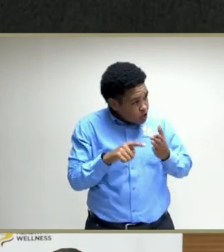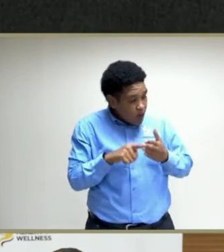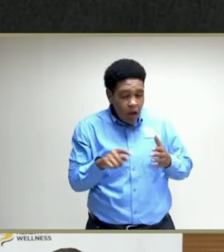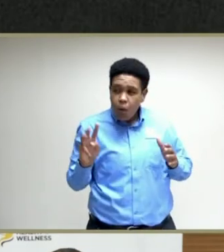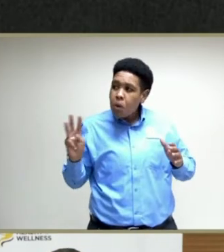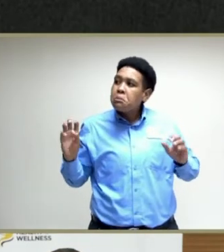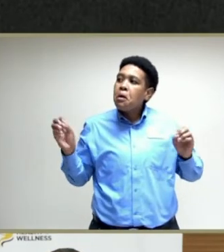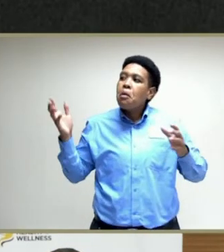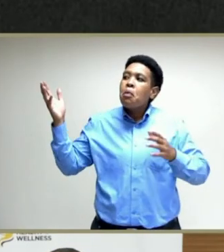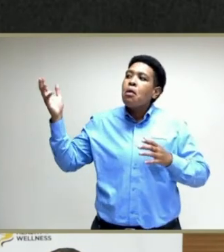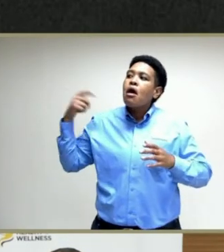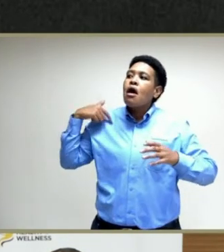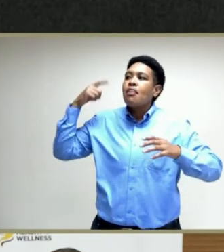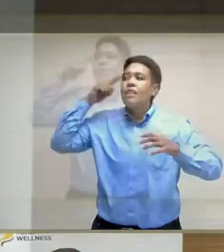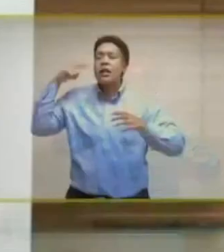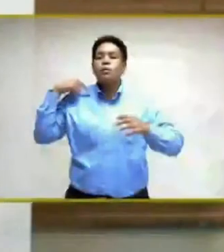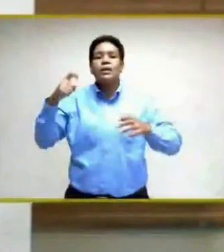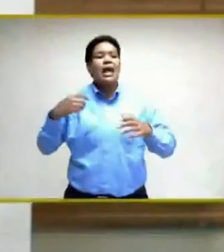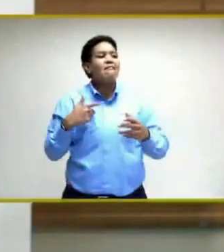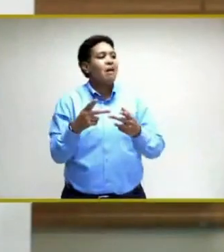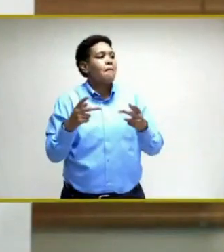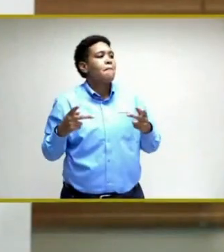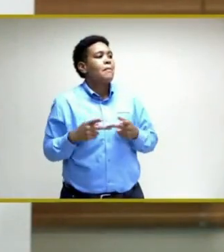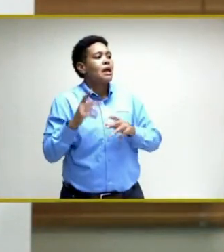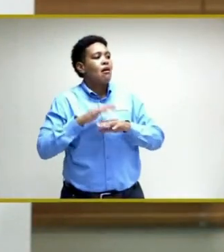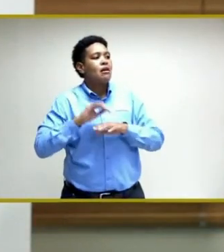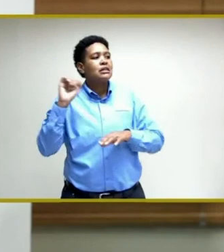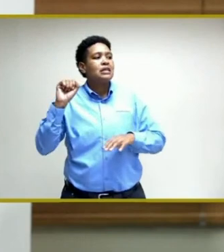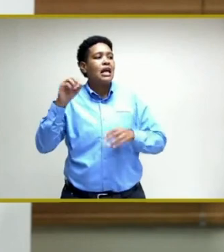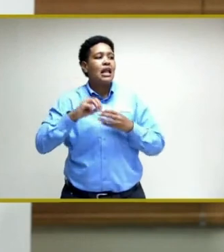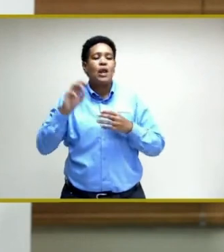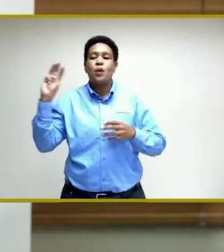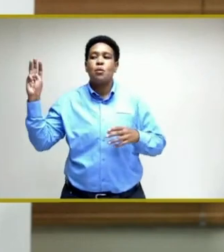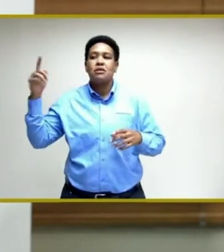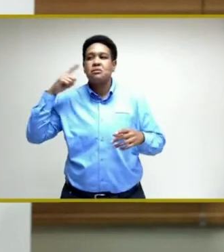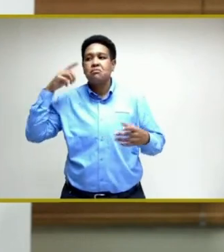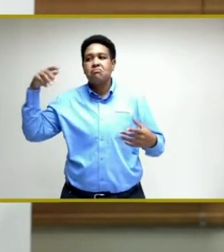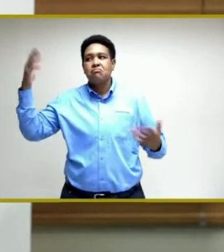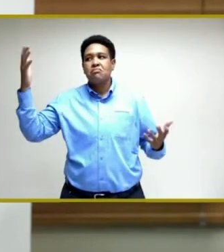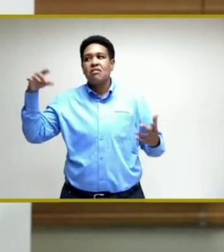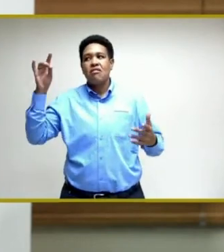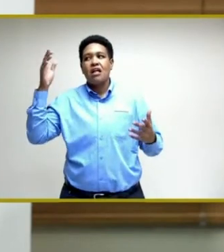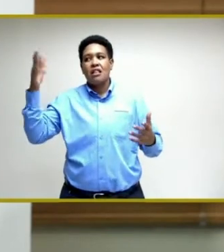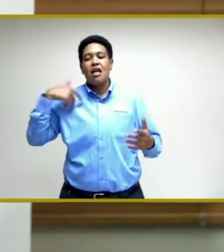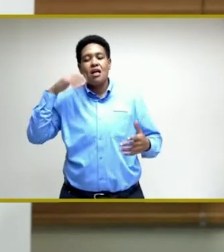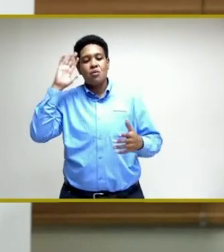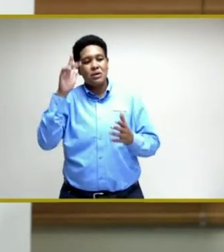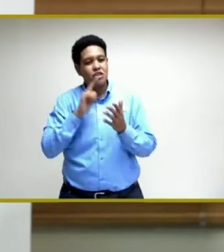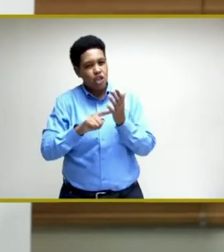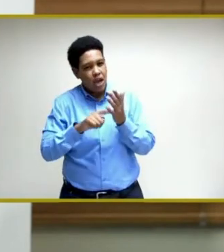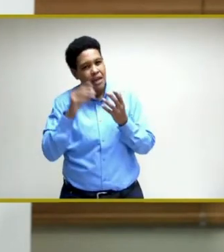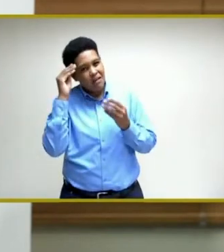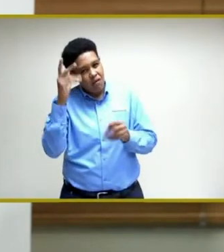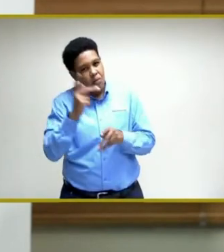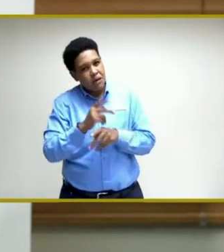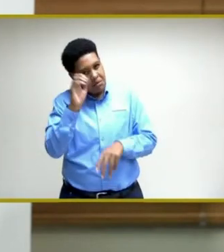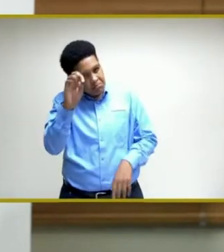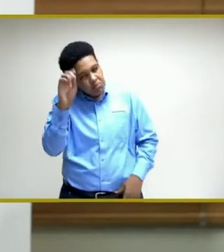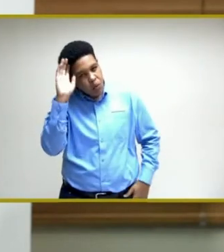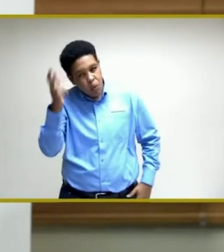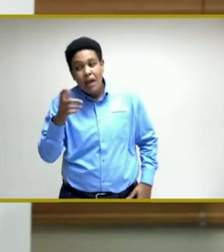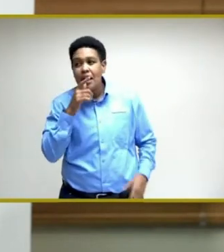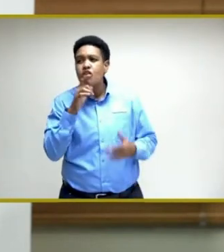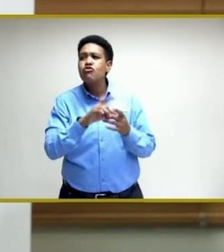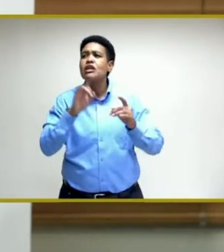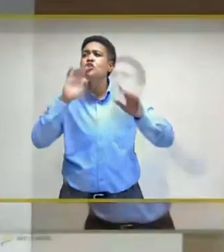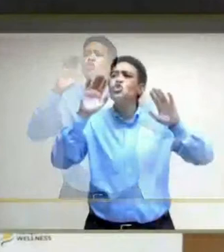don't think, I think we need to have a place there on Saturday in Westmoreland. But I'll keep you informed on that. As it relates